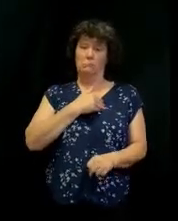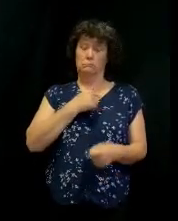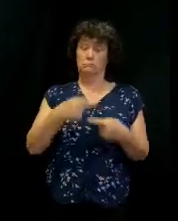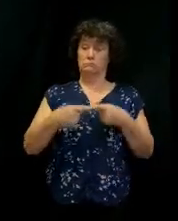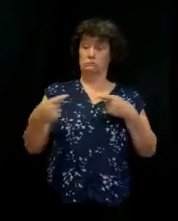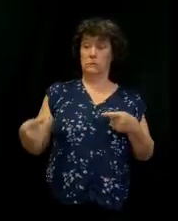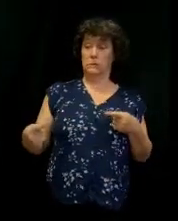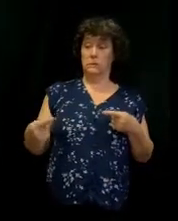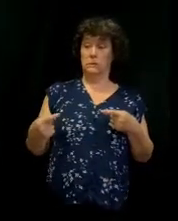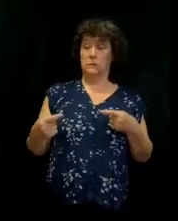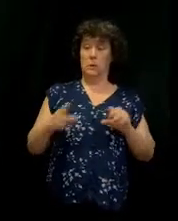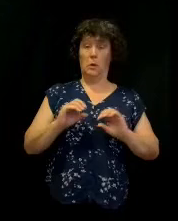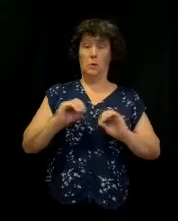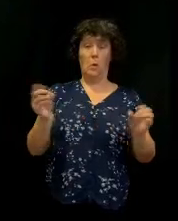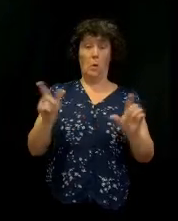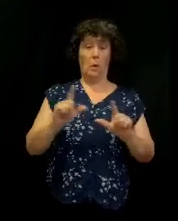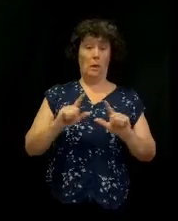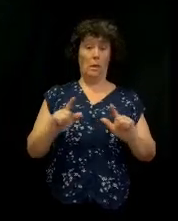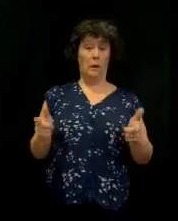no body language.